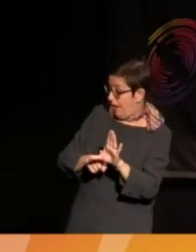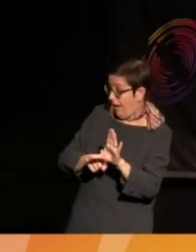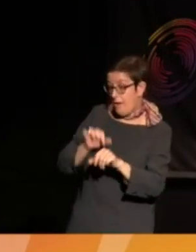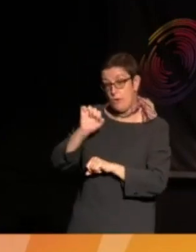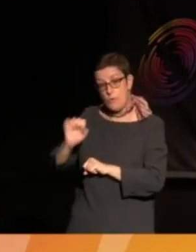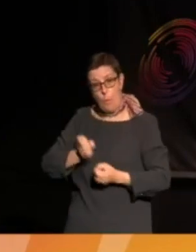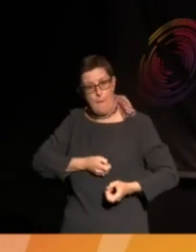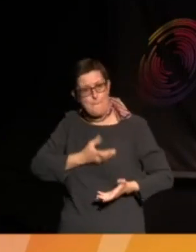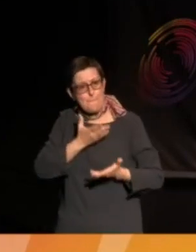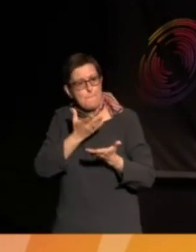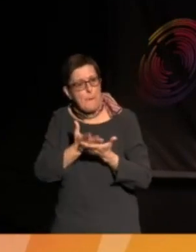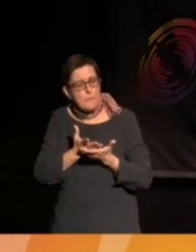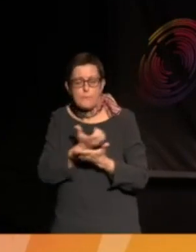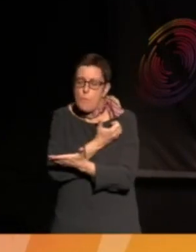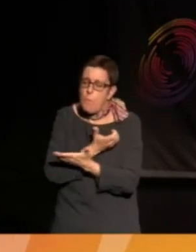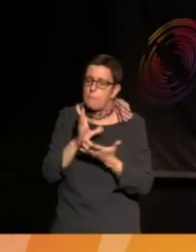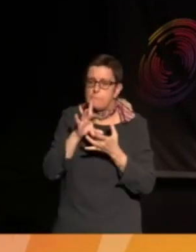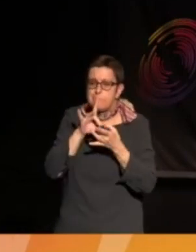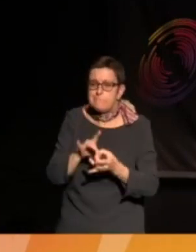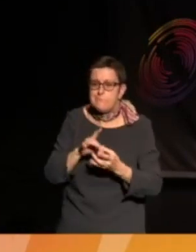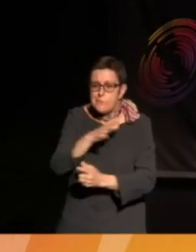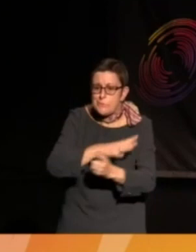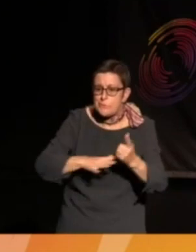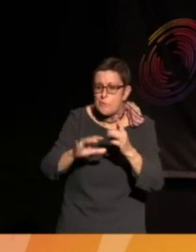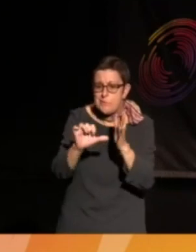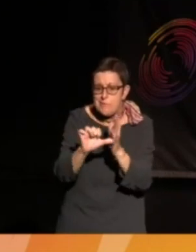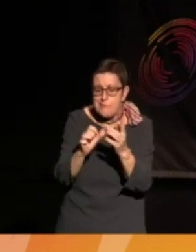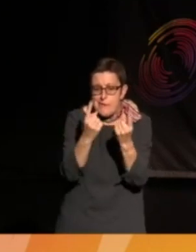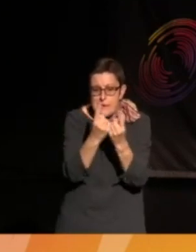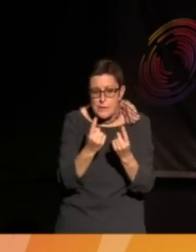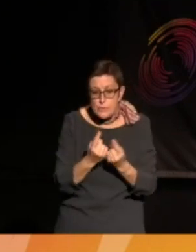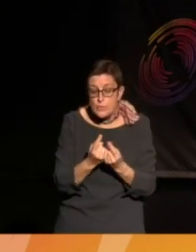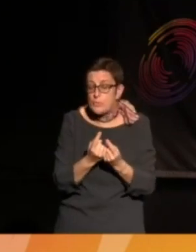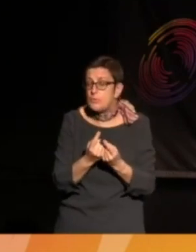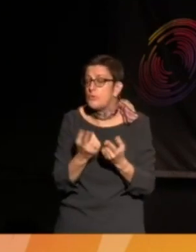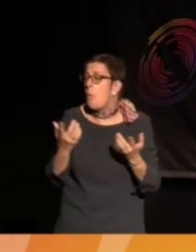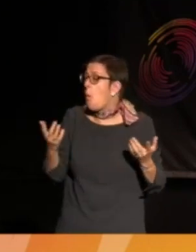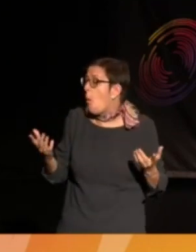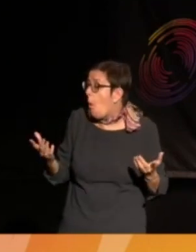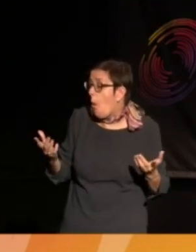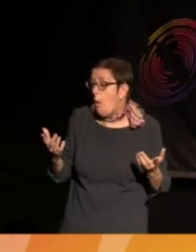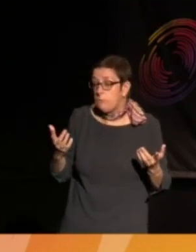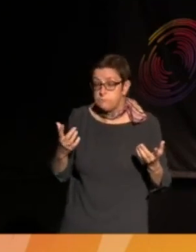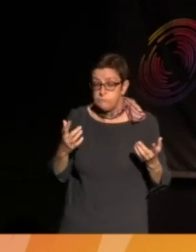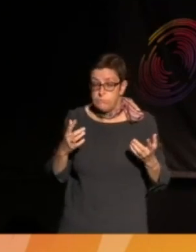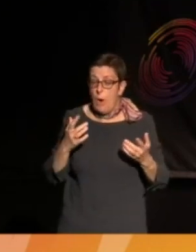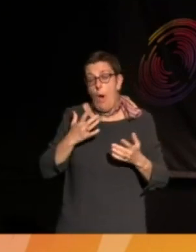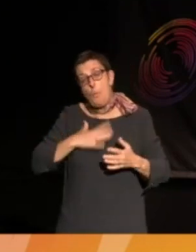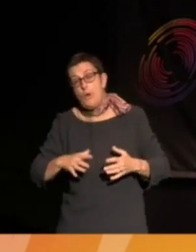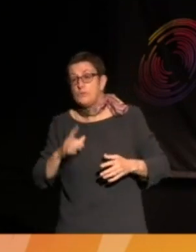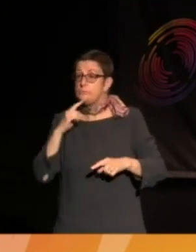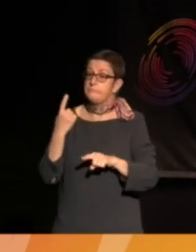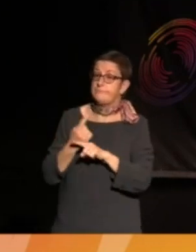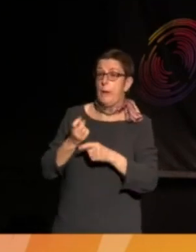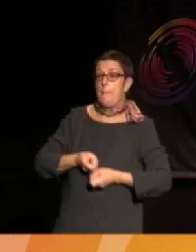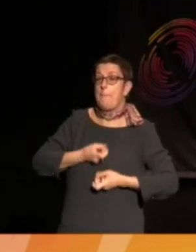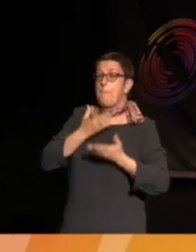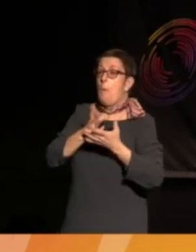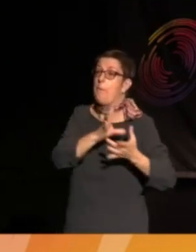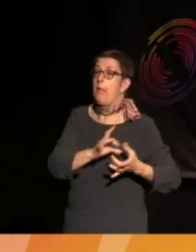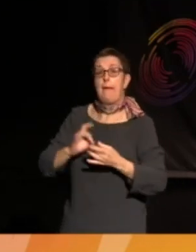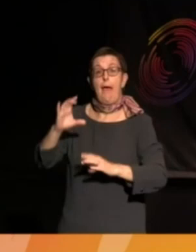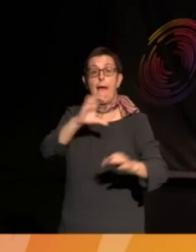engaged in social issues or whether you sometimes just say, no, do know what, I just want to discuss balloons or the colour yellow. But, you know,